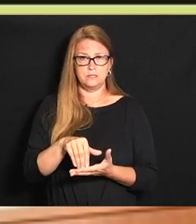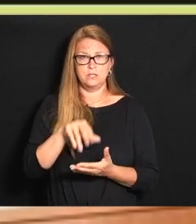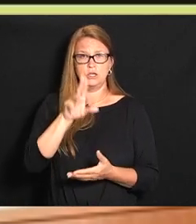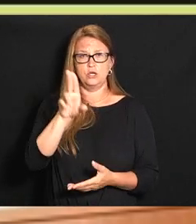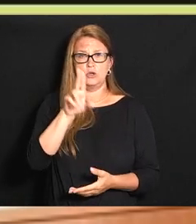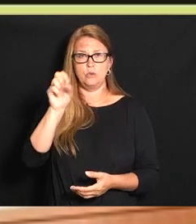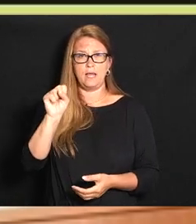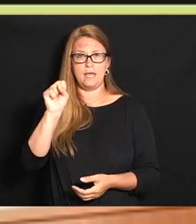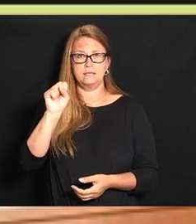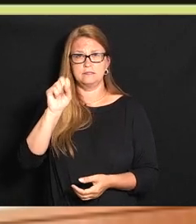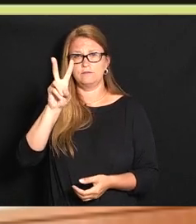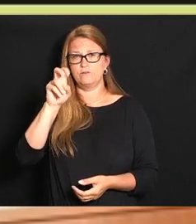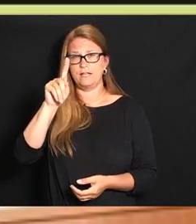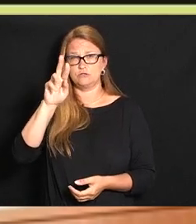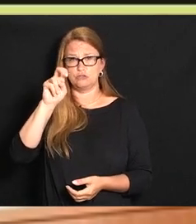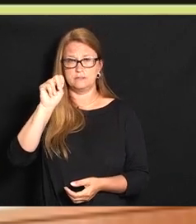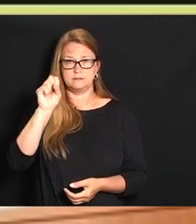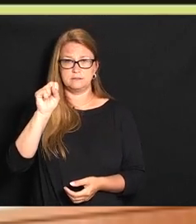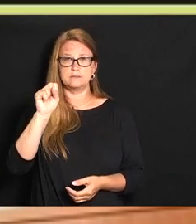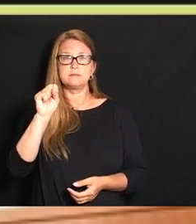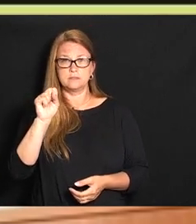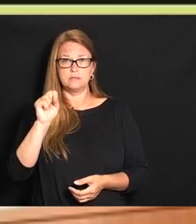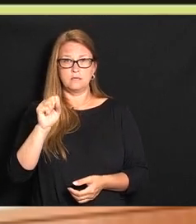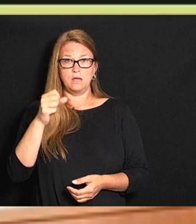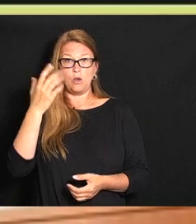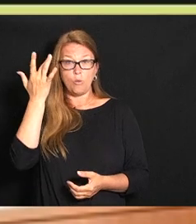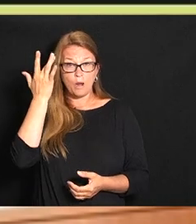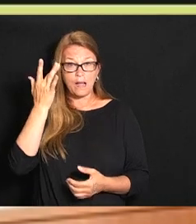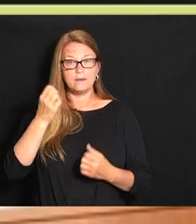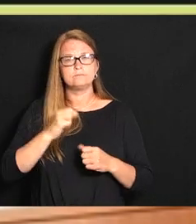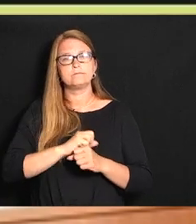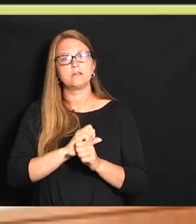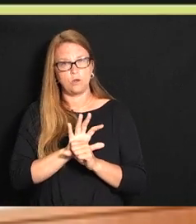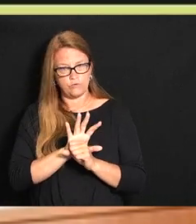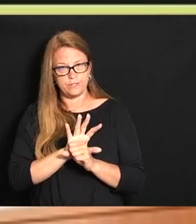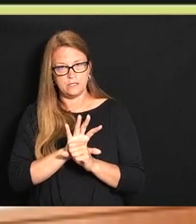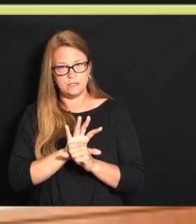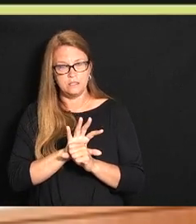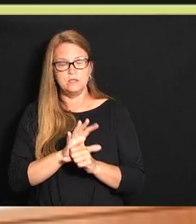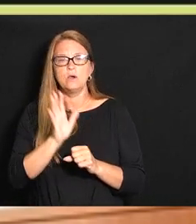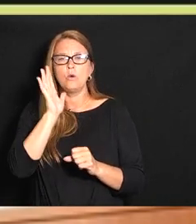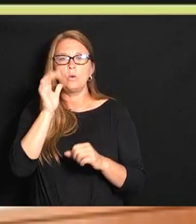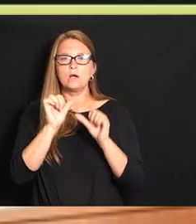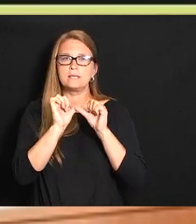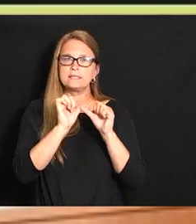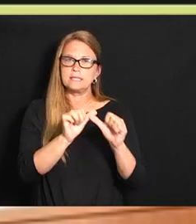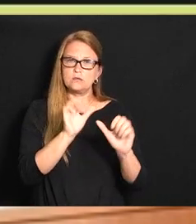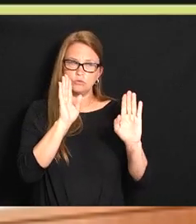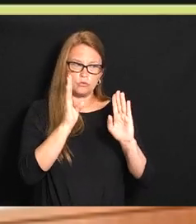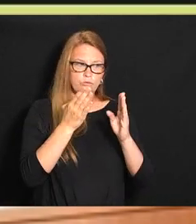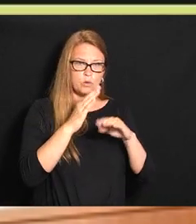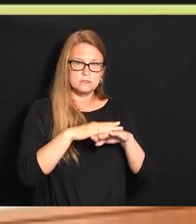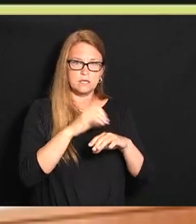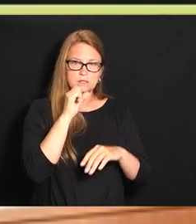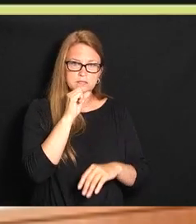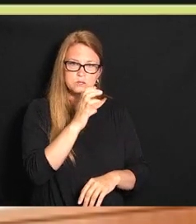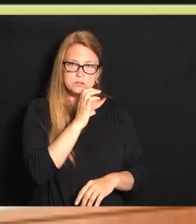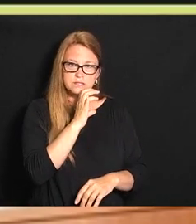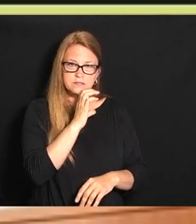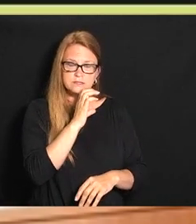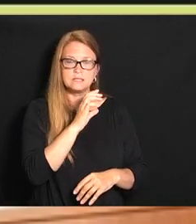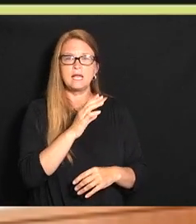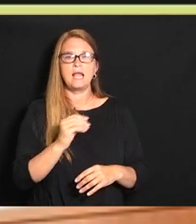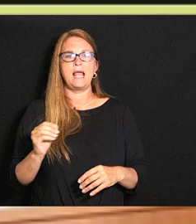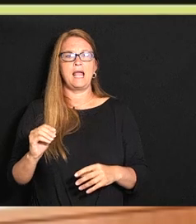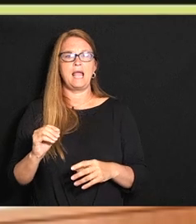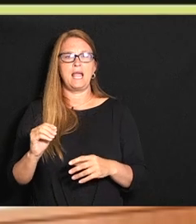veterans to COVID so we will continue to again focus on our older West Virginians and we